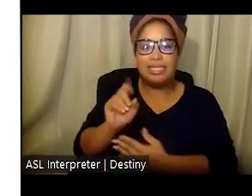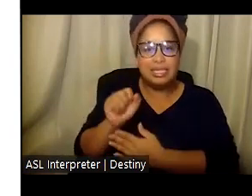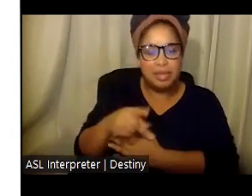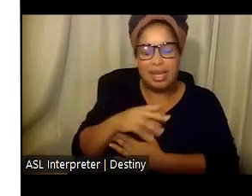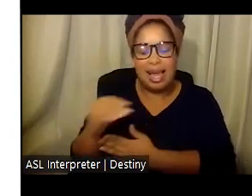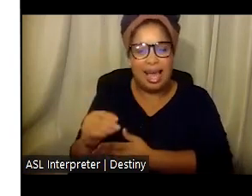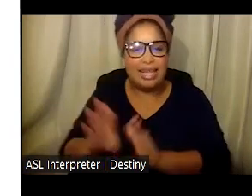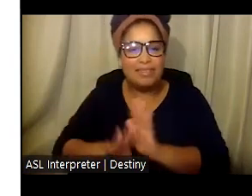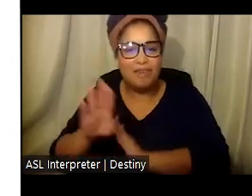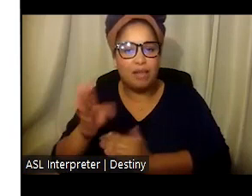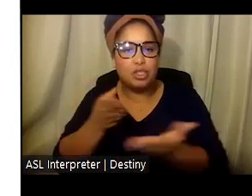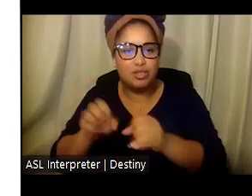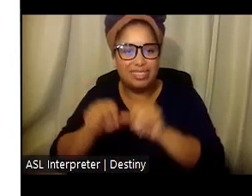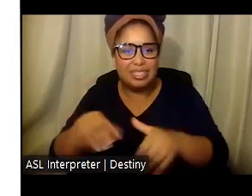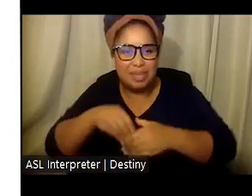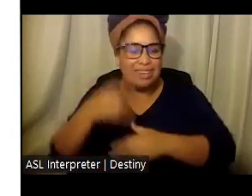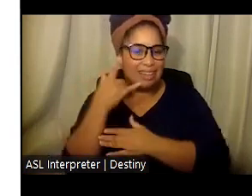service system in California.